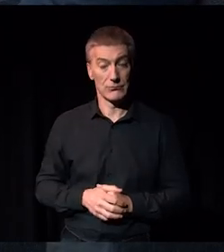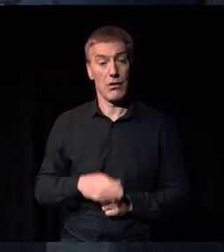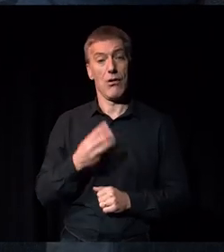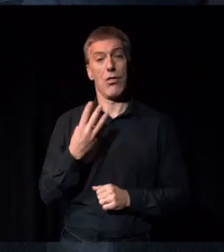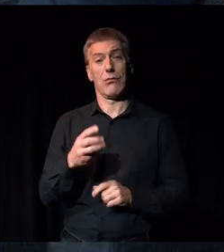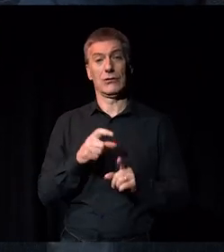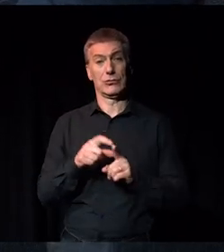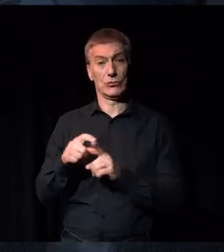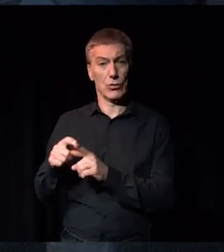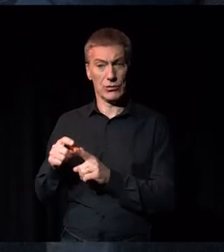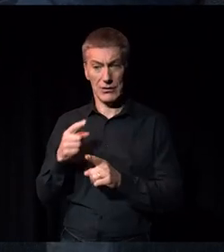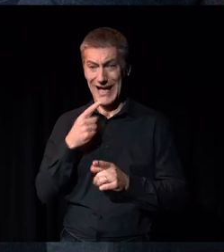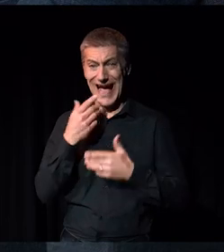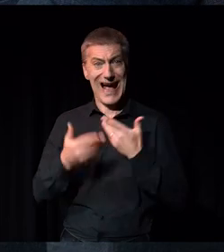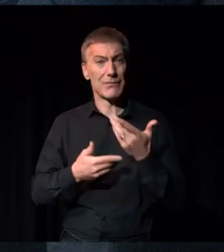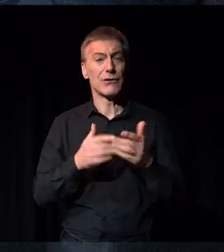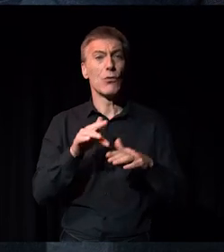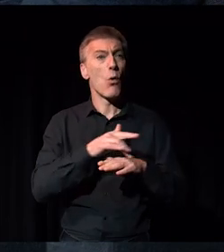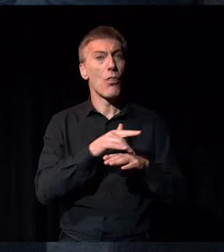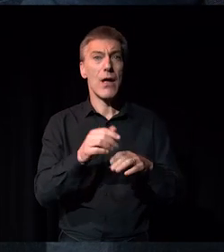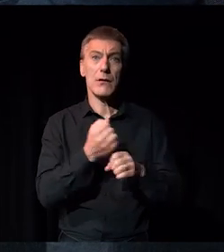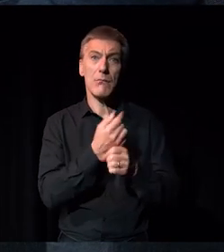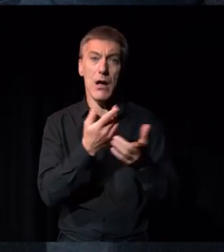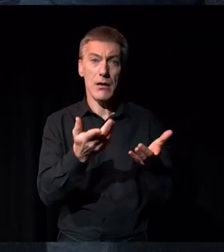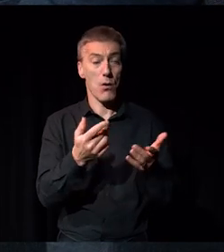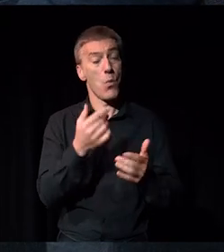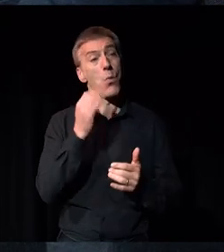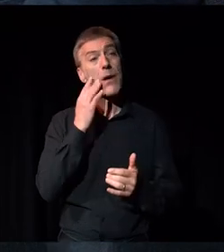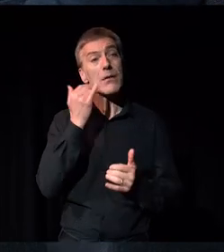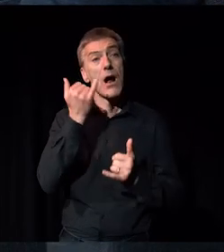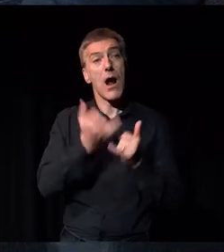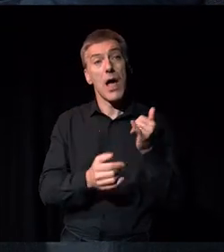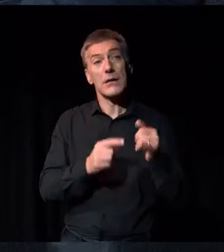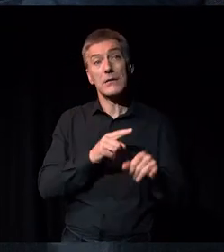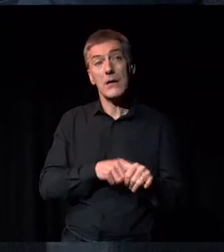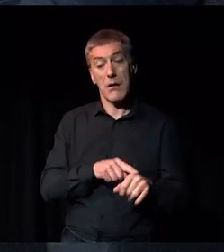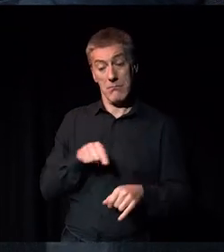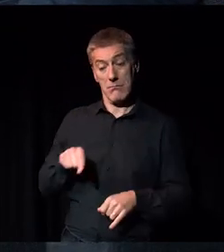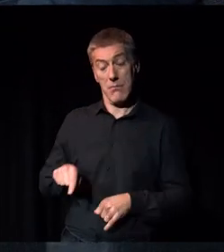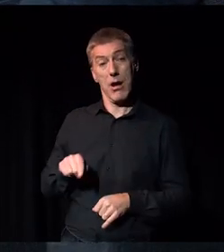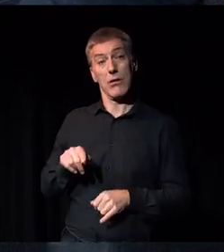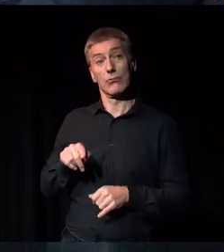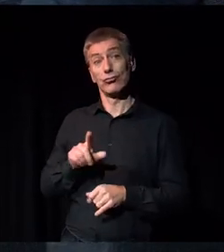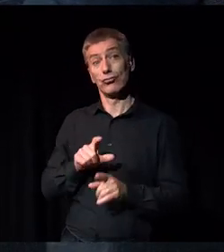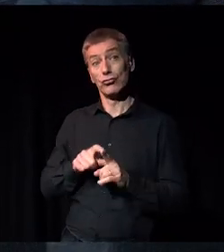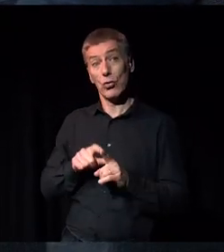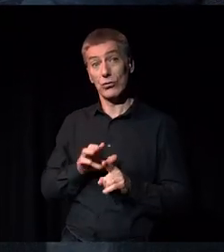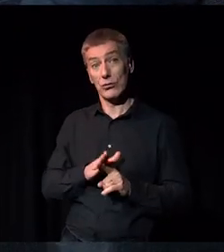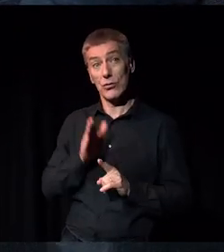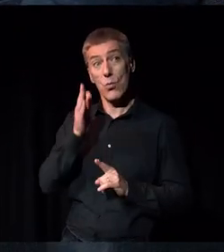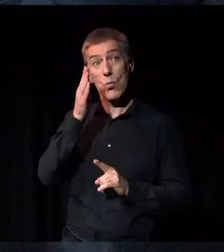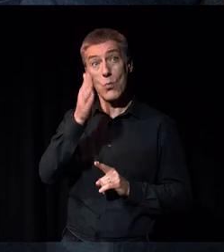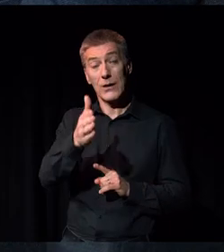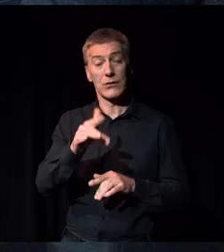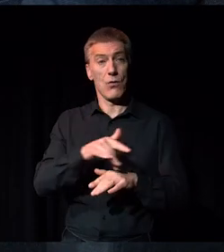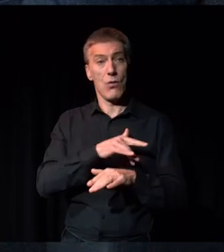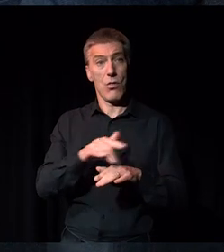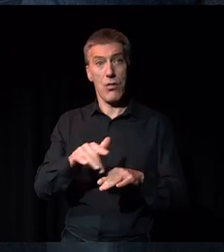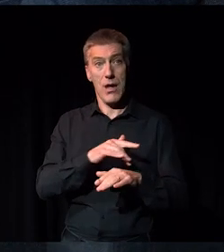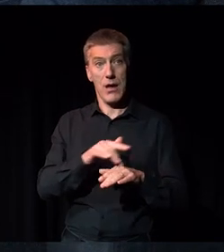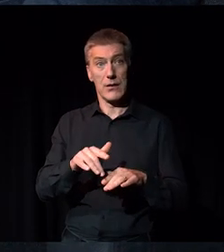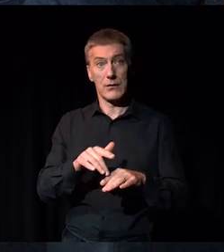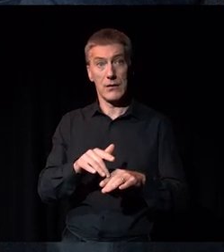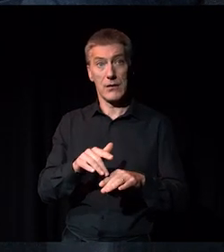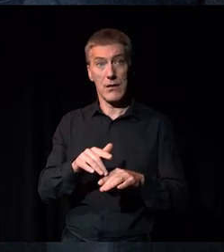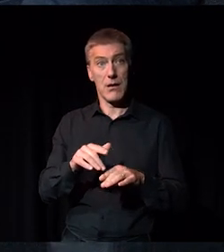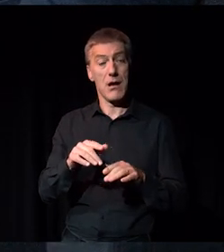the challenge I will always put to a theatre maker is when was the last time that my daughters went to the theatre and saw a character on stage that